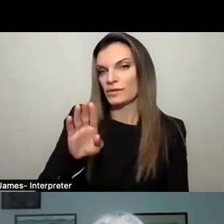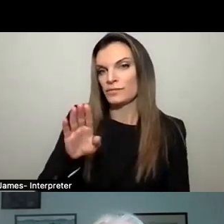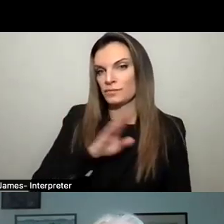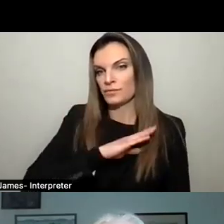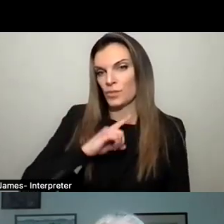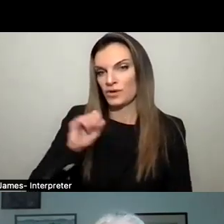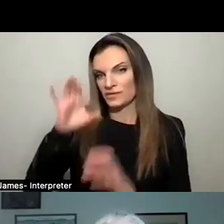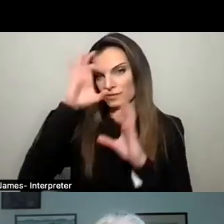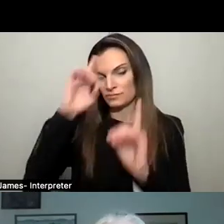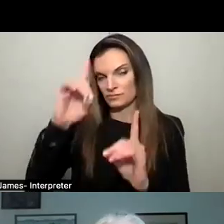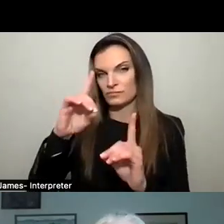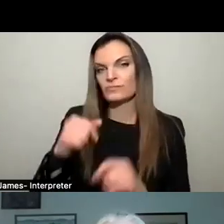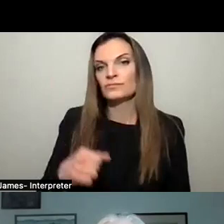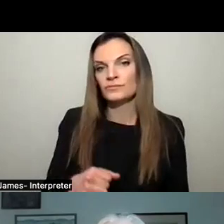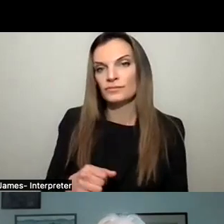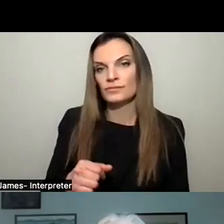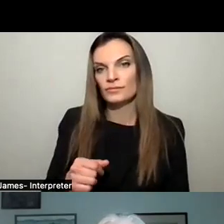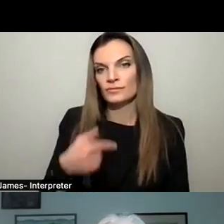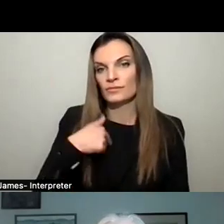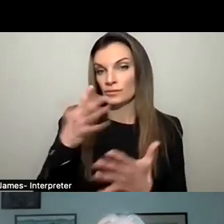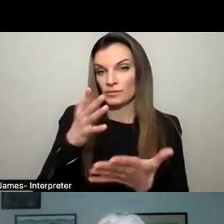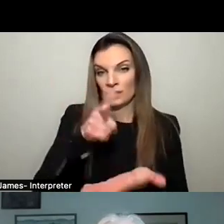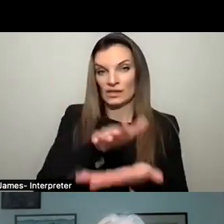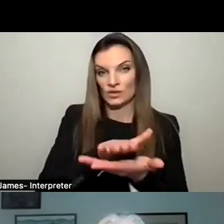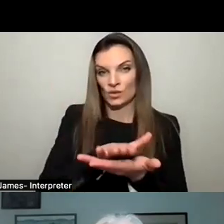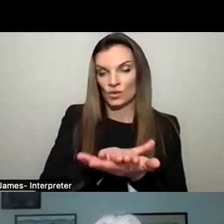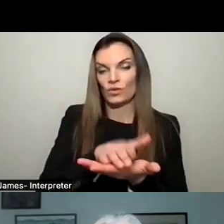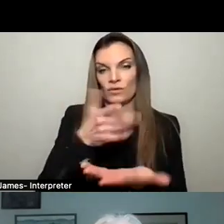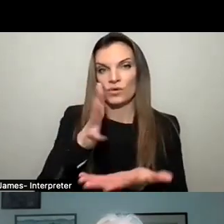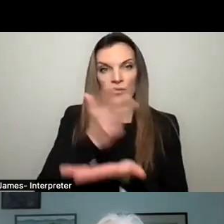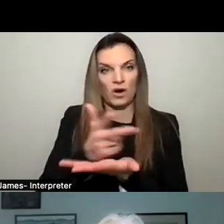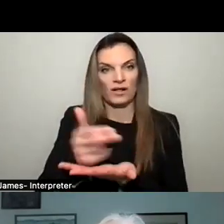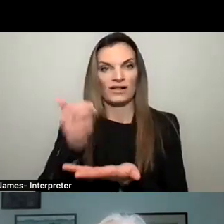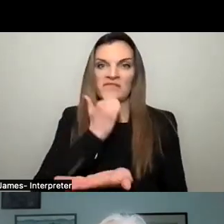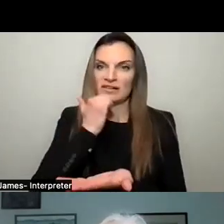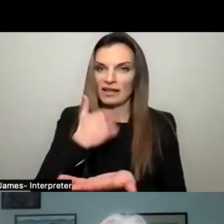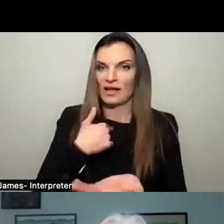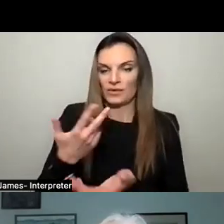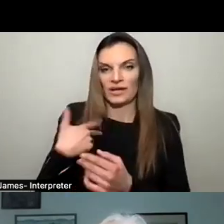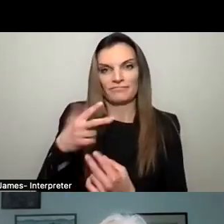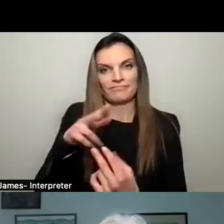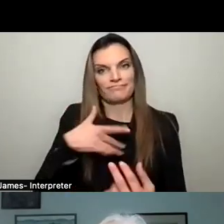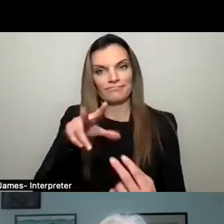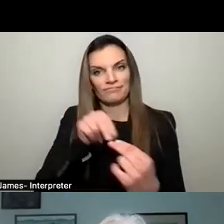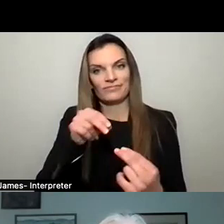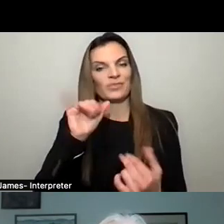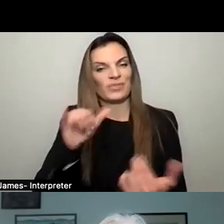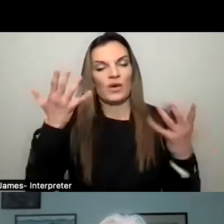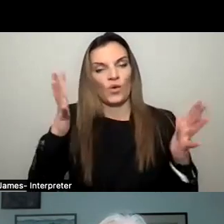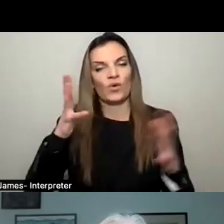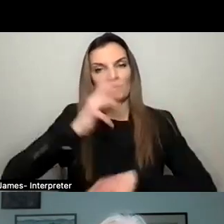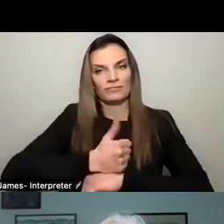More school we use as a parking lot already every day. So that's already an ongoing